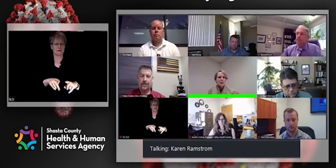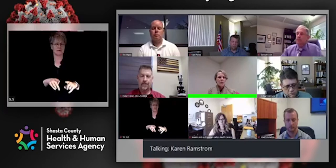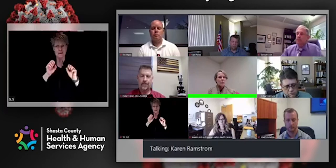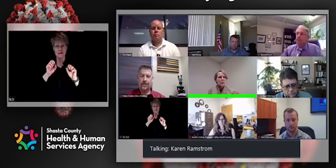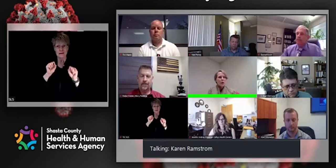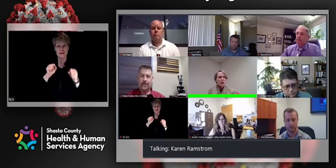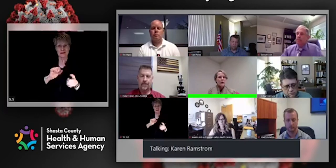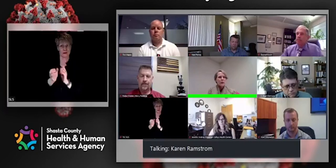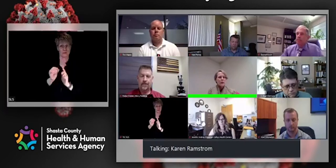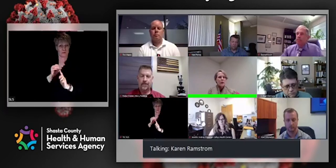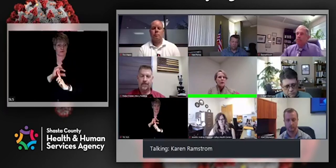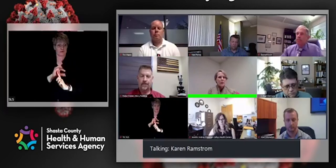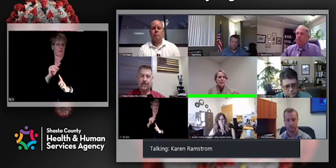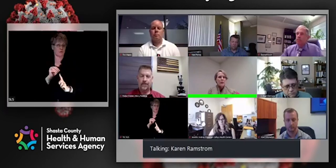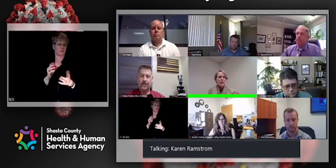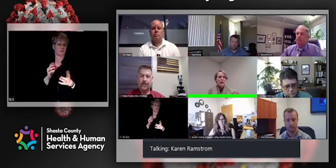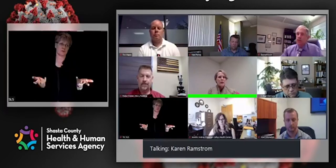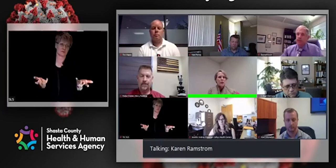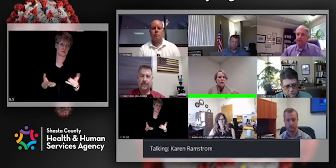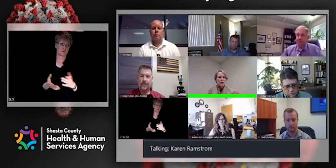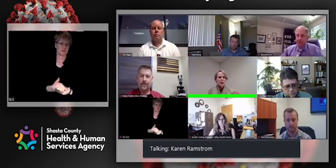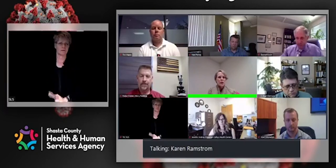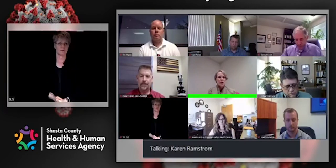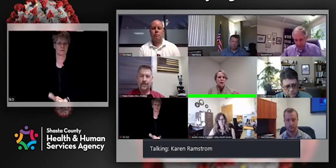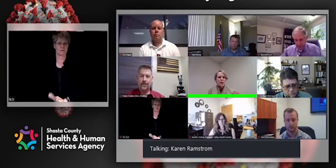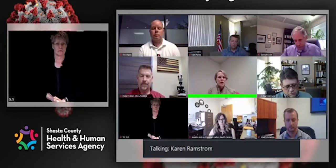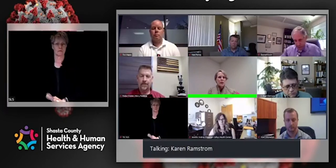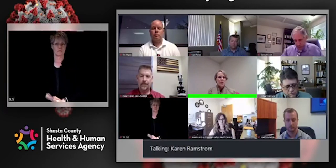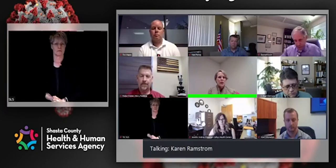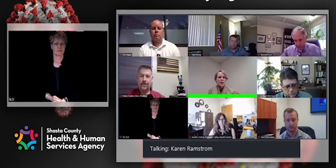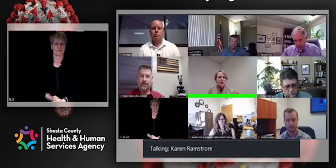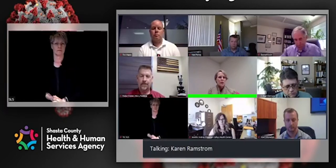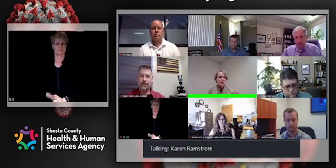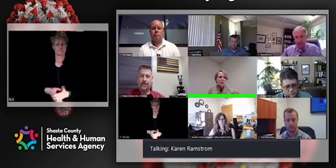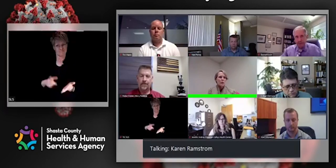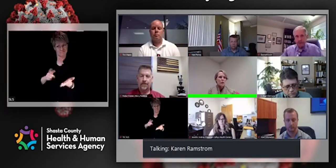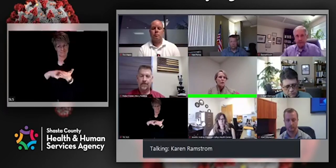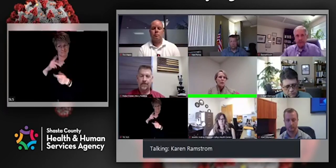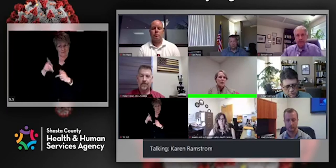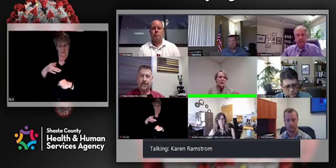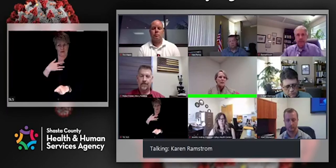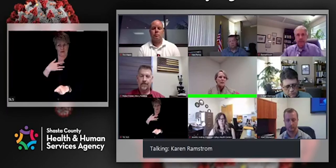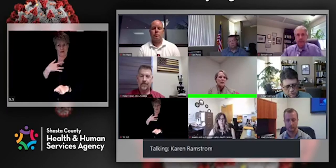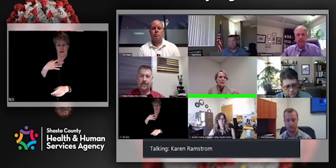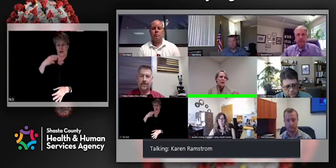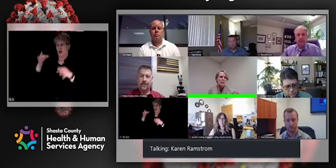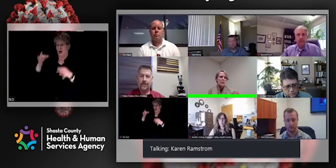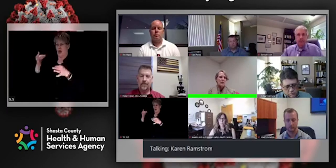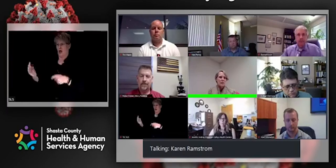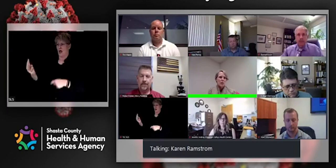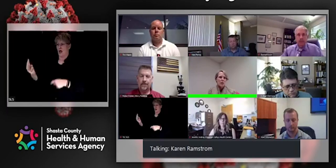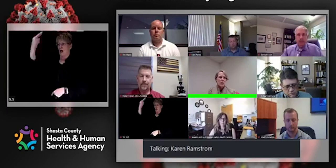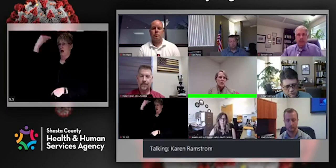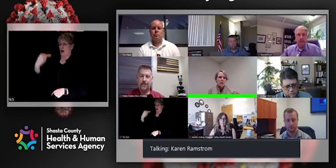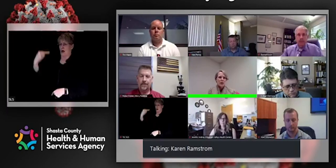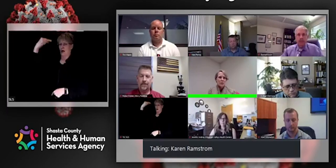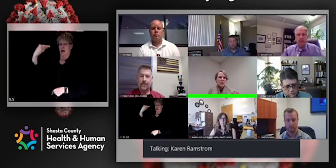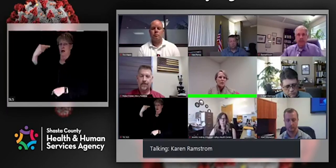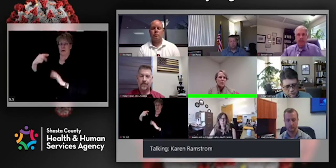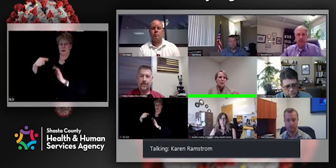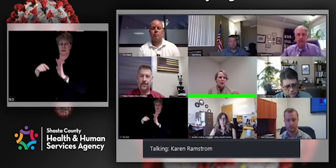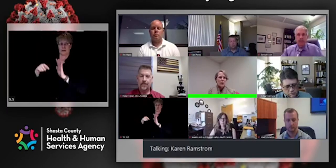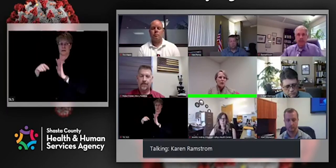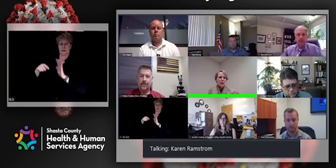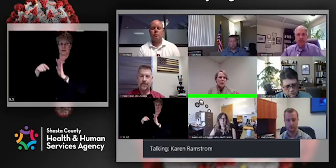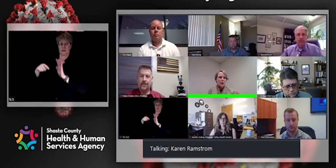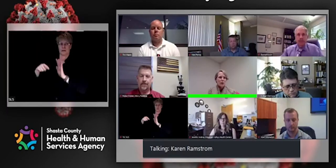potentially maybe that's part of it. They feel they may be judged. And, um, I just would reassure people that is not the case based on our, the way